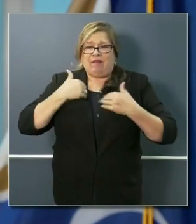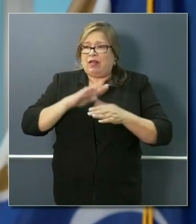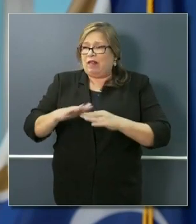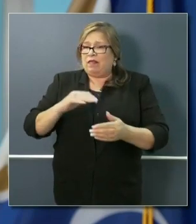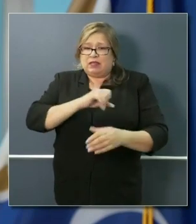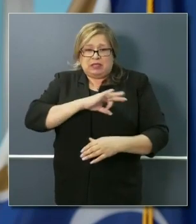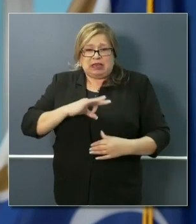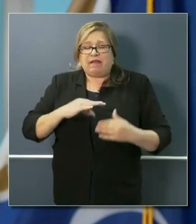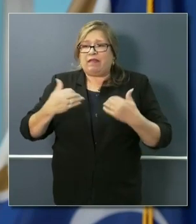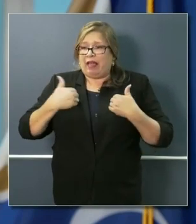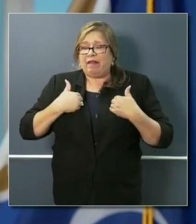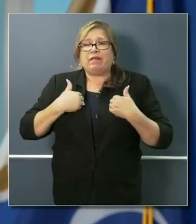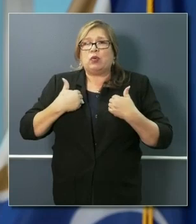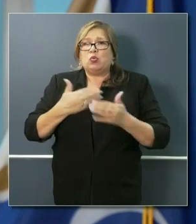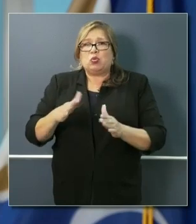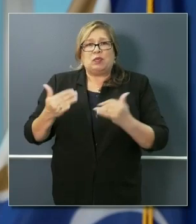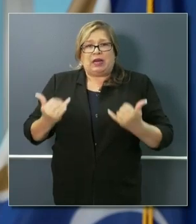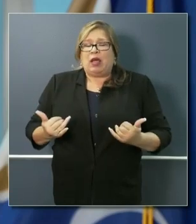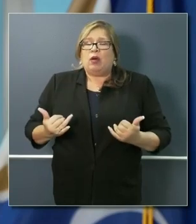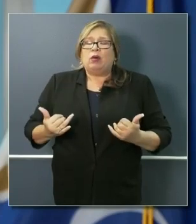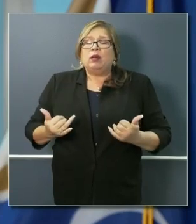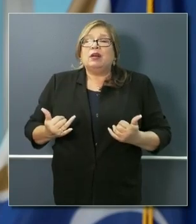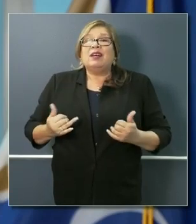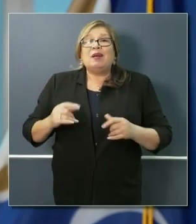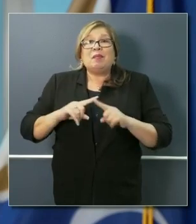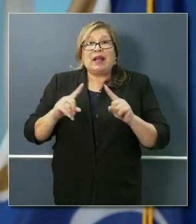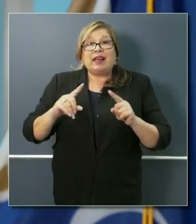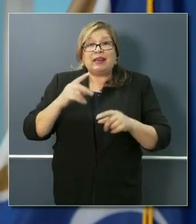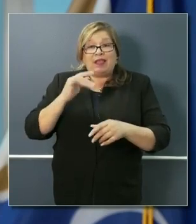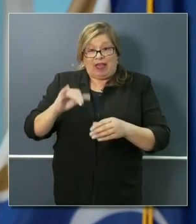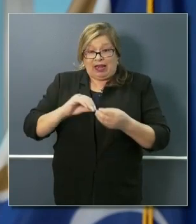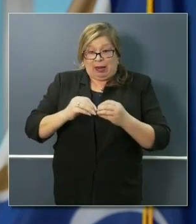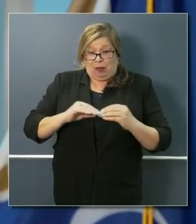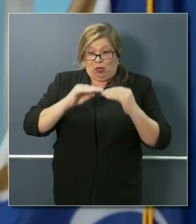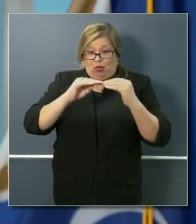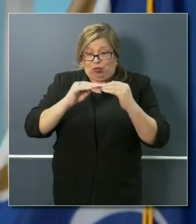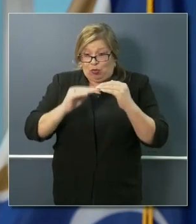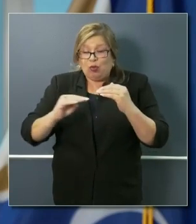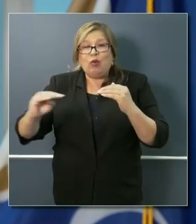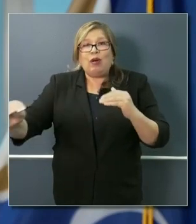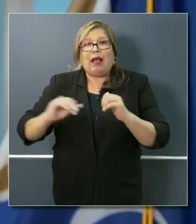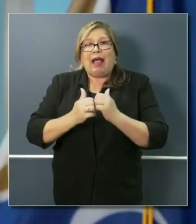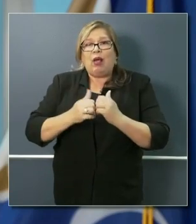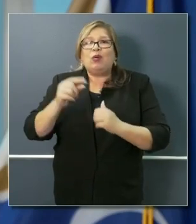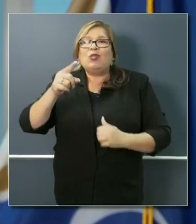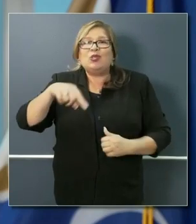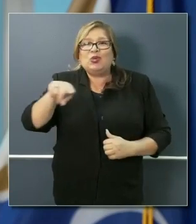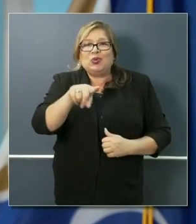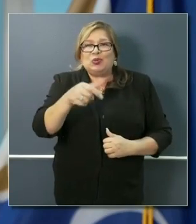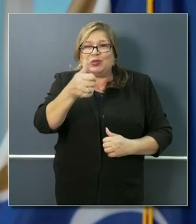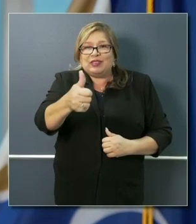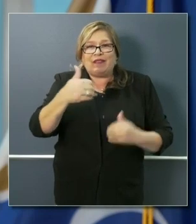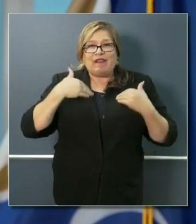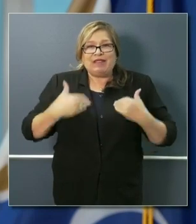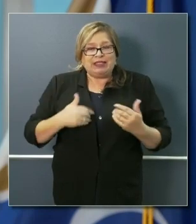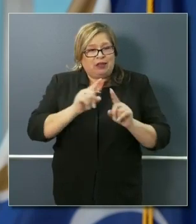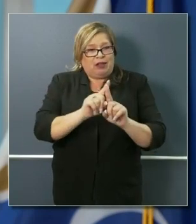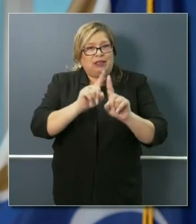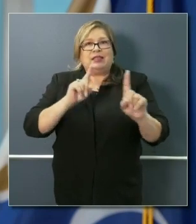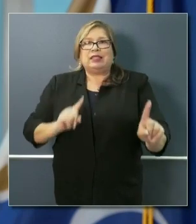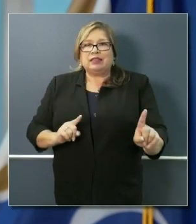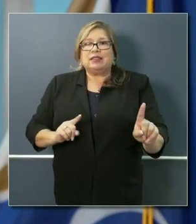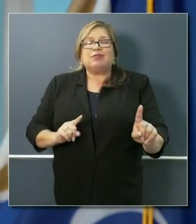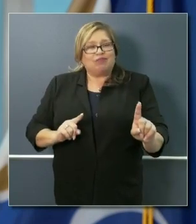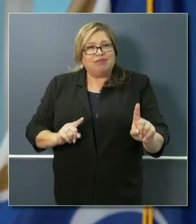it's the physical distancing that people are doing. It's taking this moment seriously that is allowing me to make that statement,